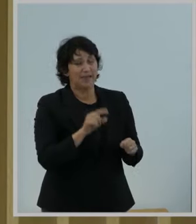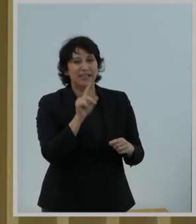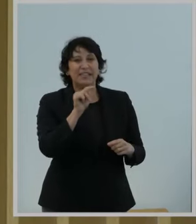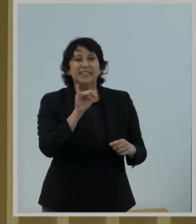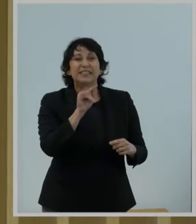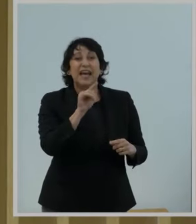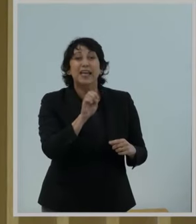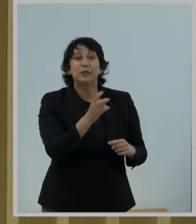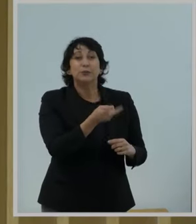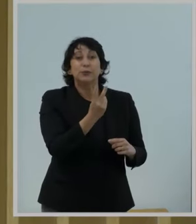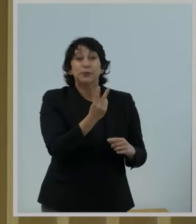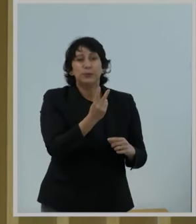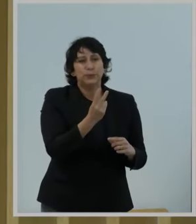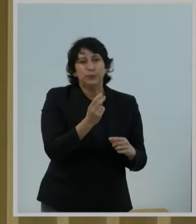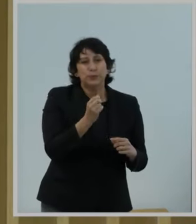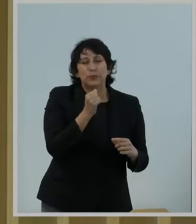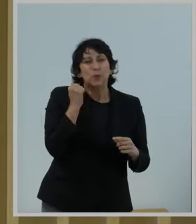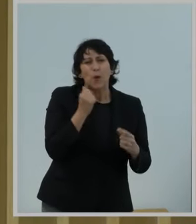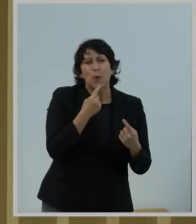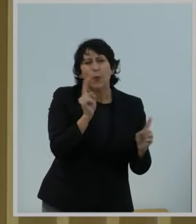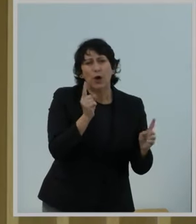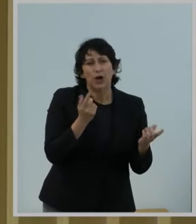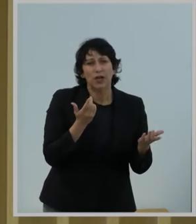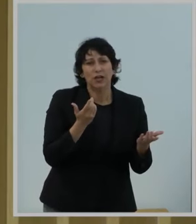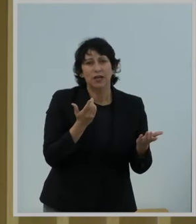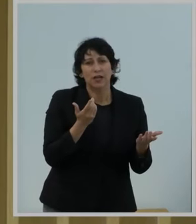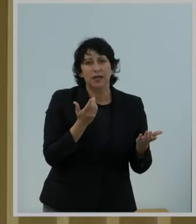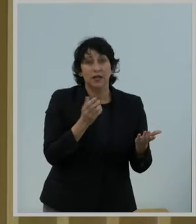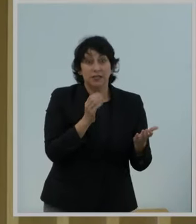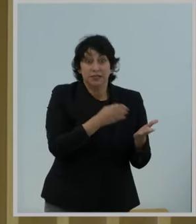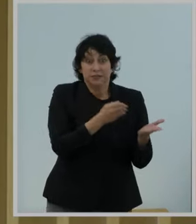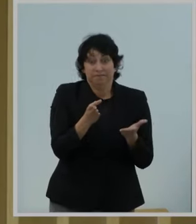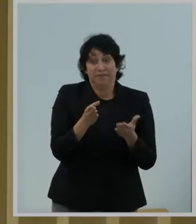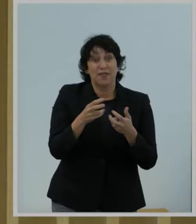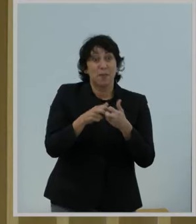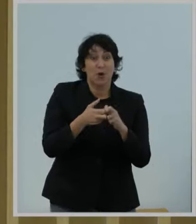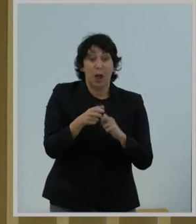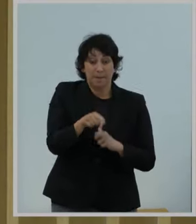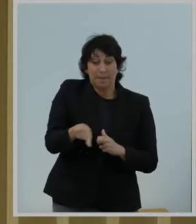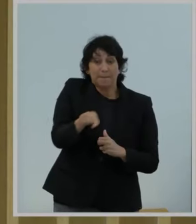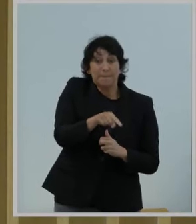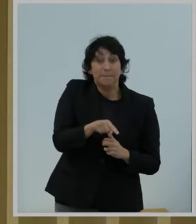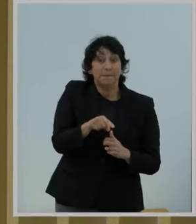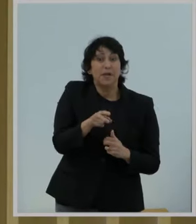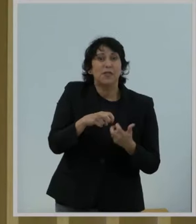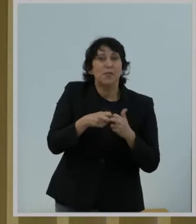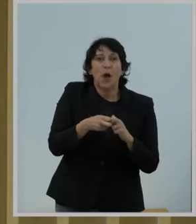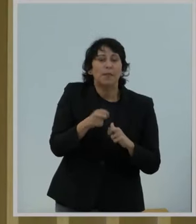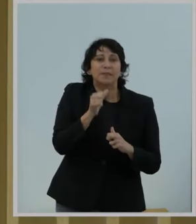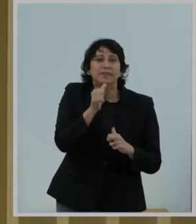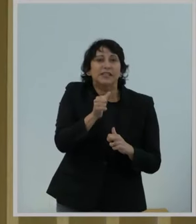II is a solution that won't work to a problem that does not exist.